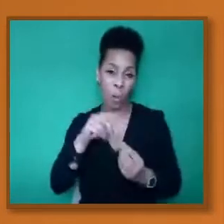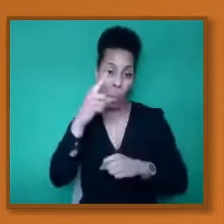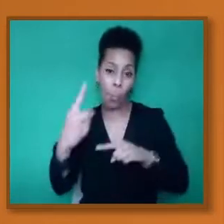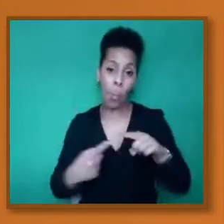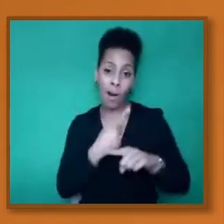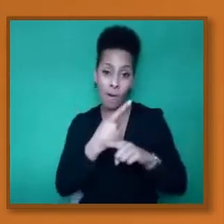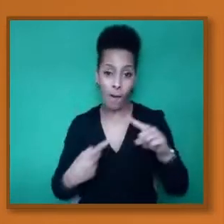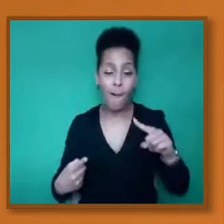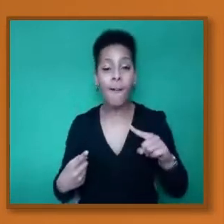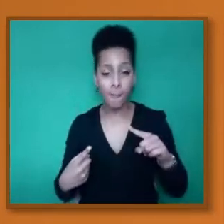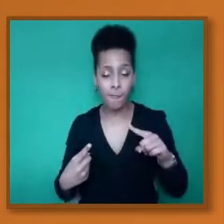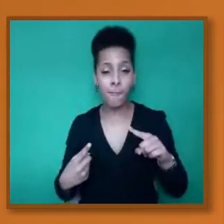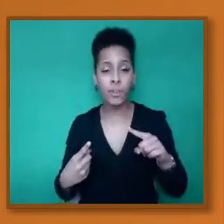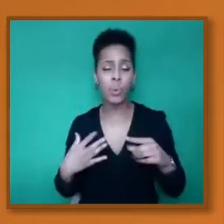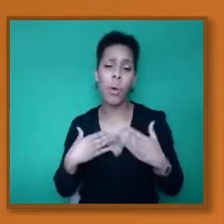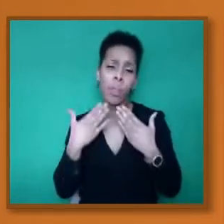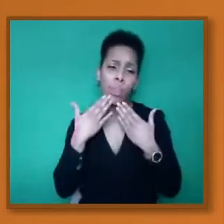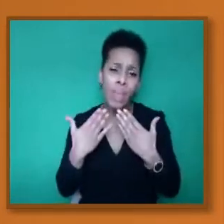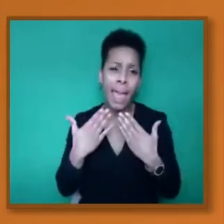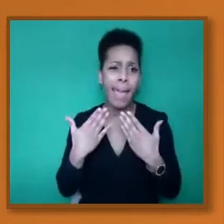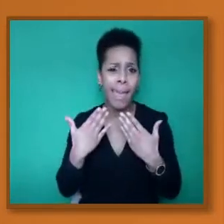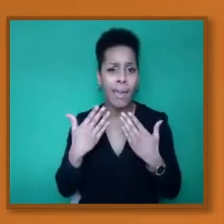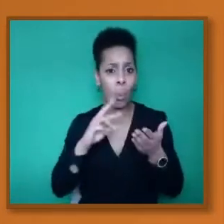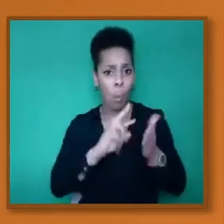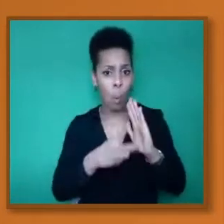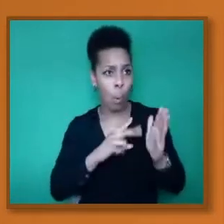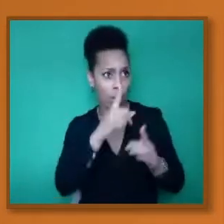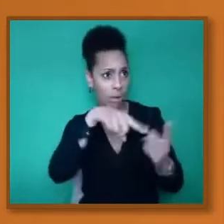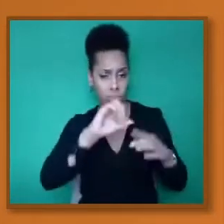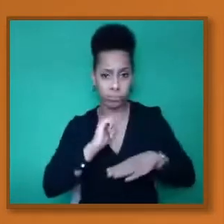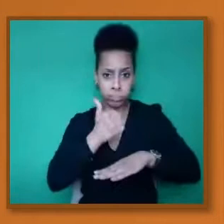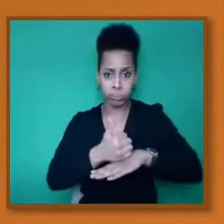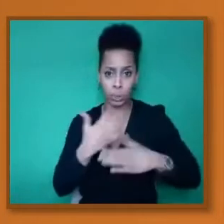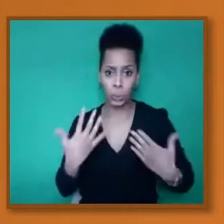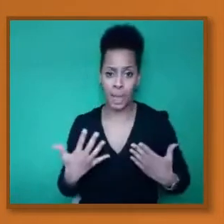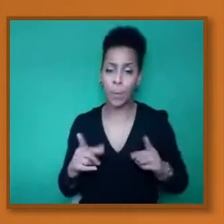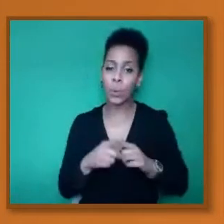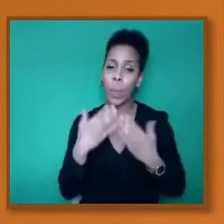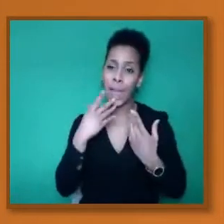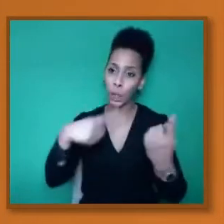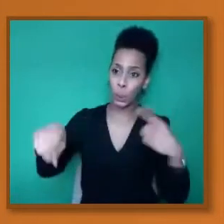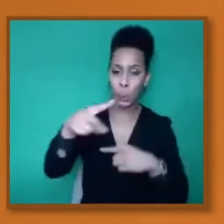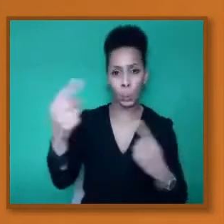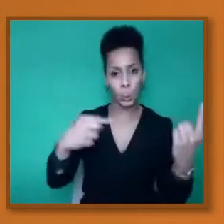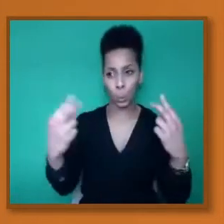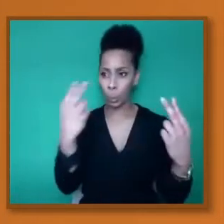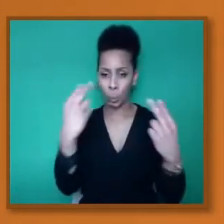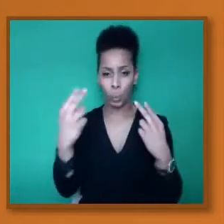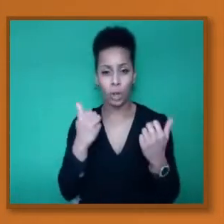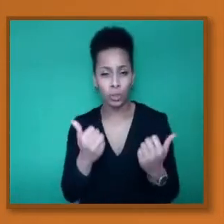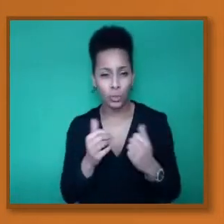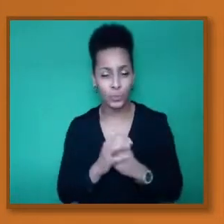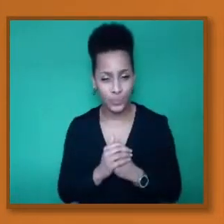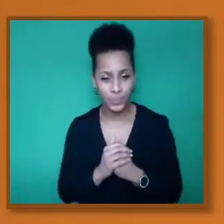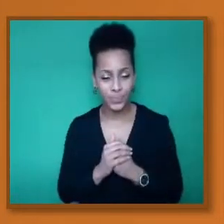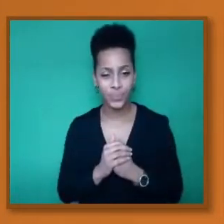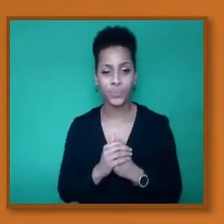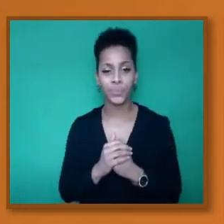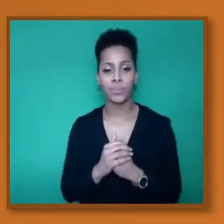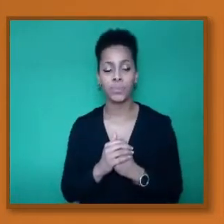for taking the time to listen to us. What we're going to do in a way, and I'm really grateful for